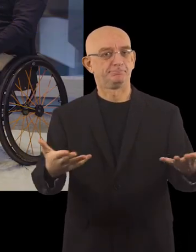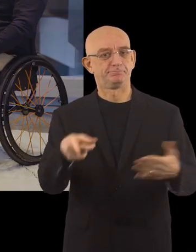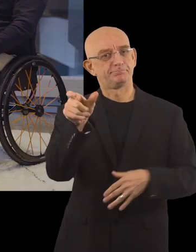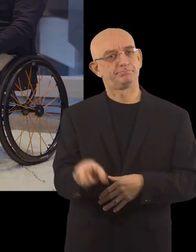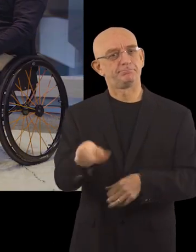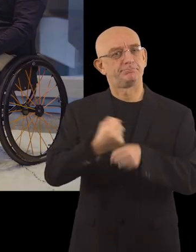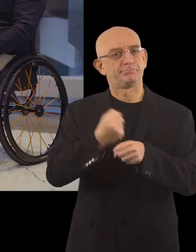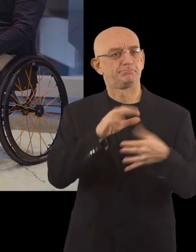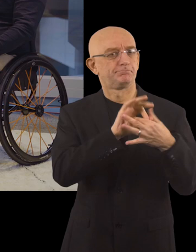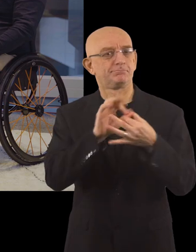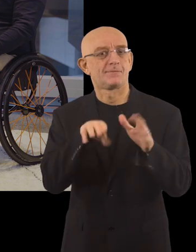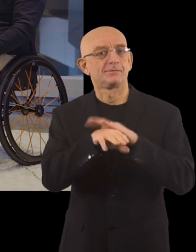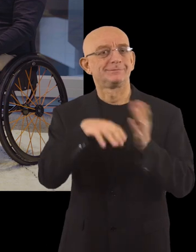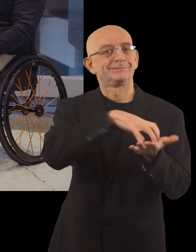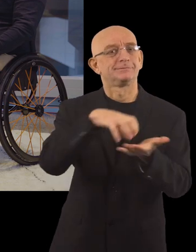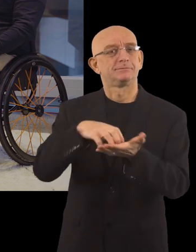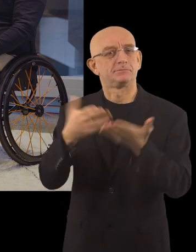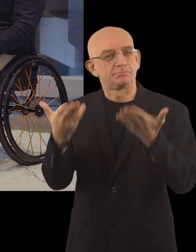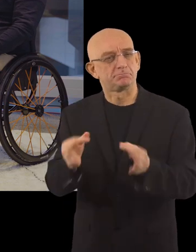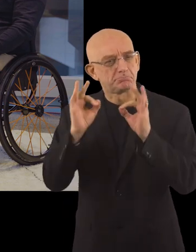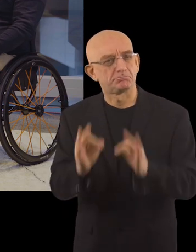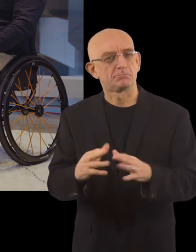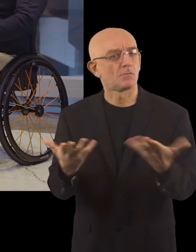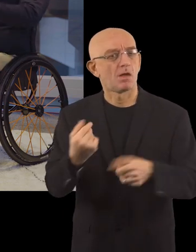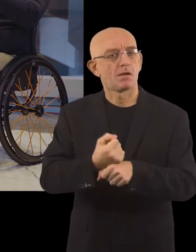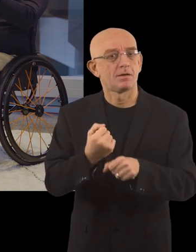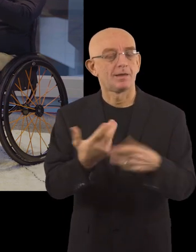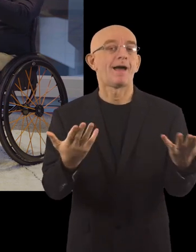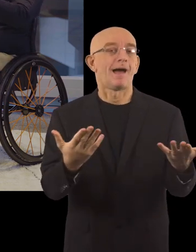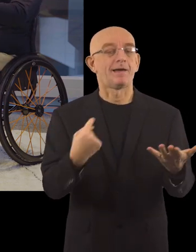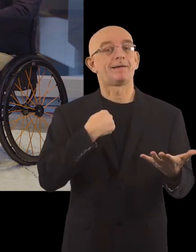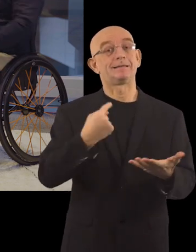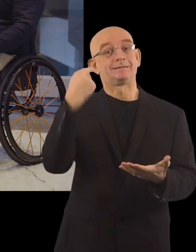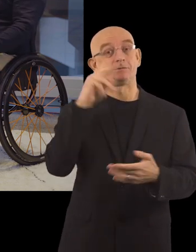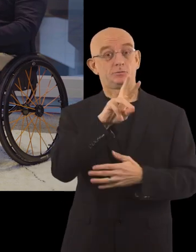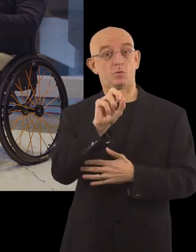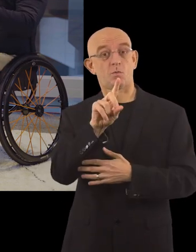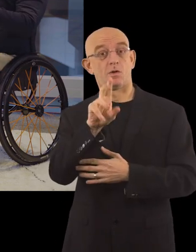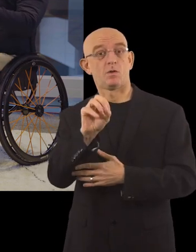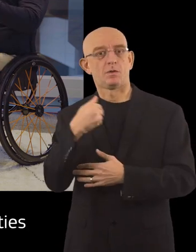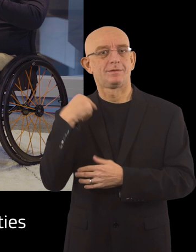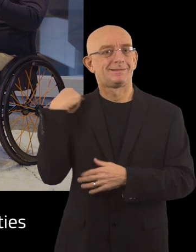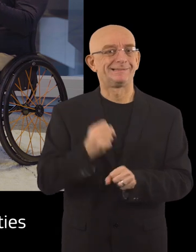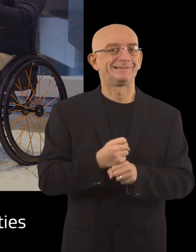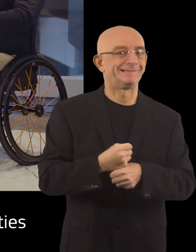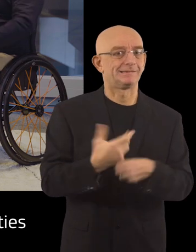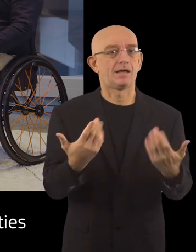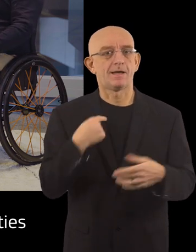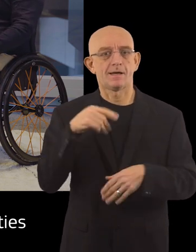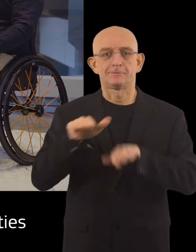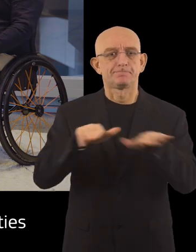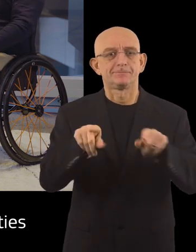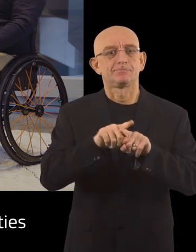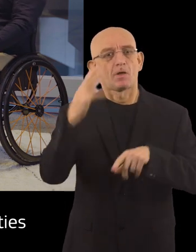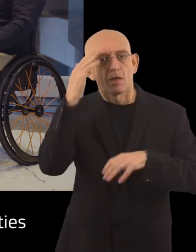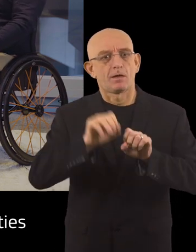So Nick, you do a lot with the accessibility of cities. What do you do? Well, since my spine injury in 2010, I raise awareness for